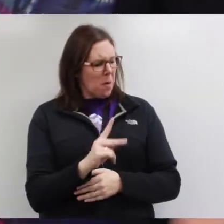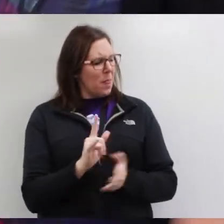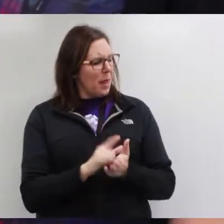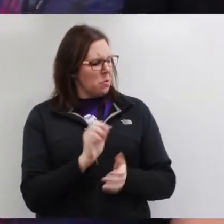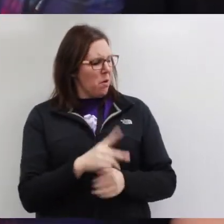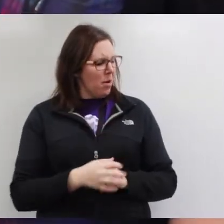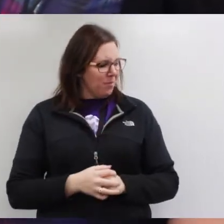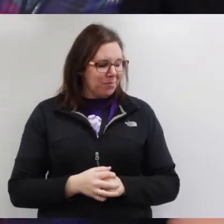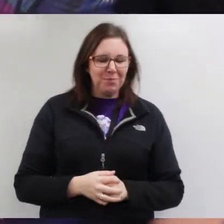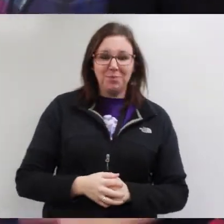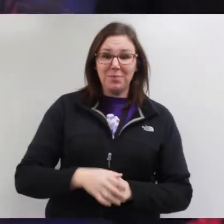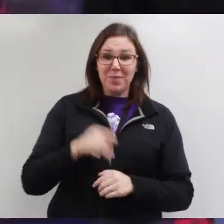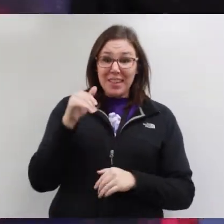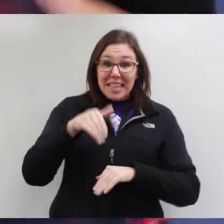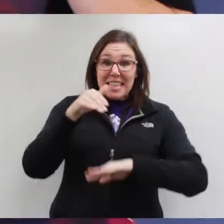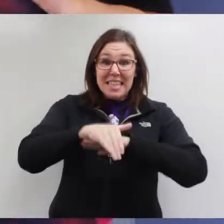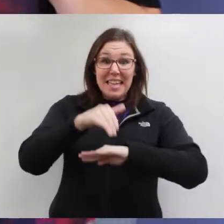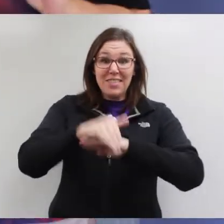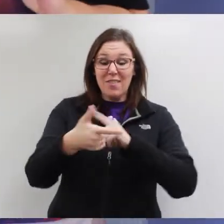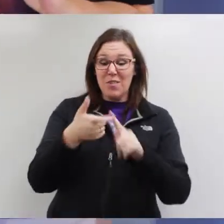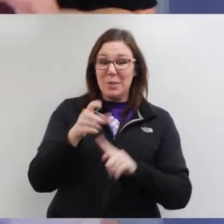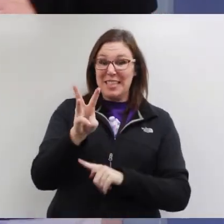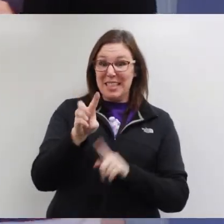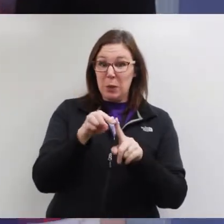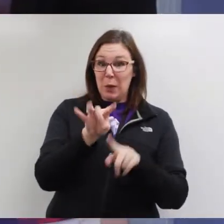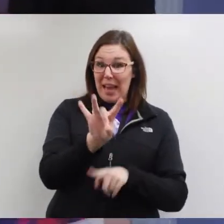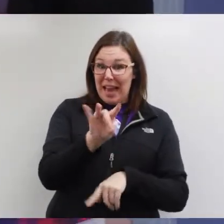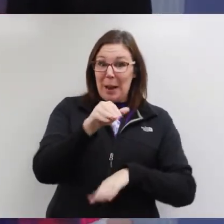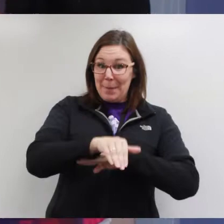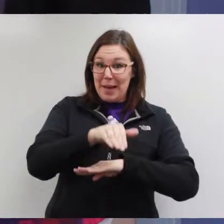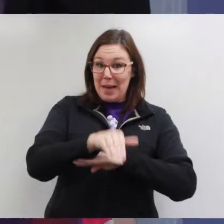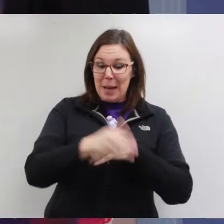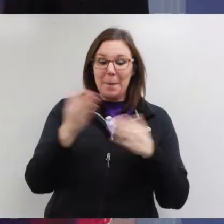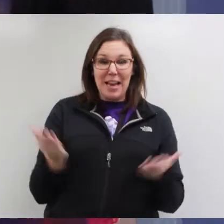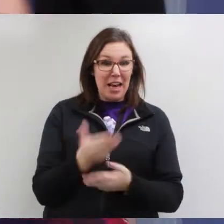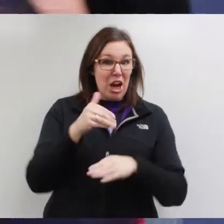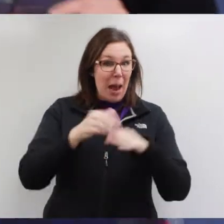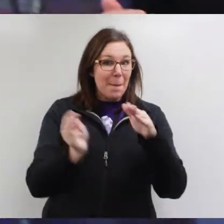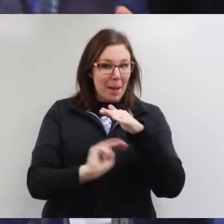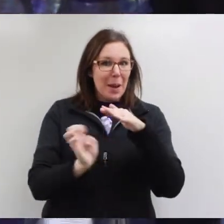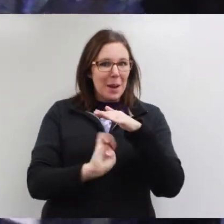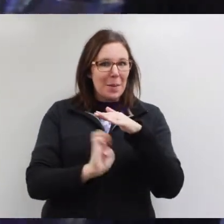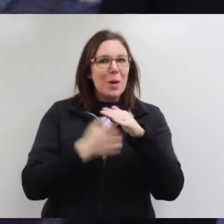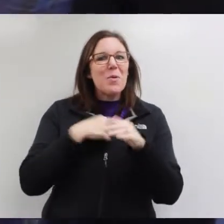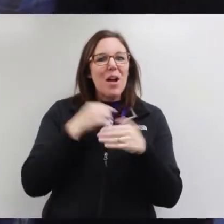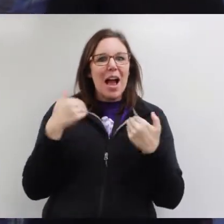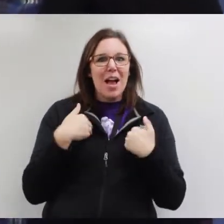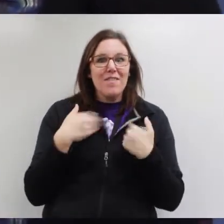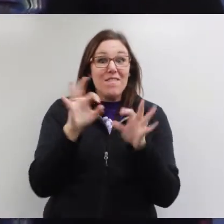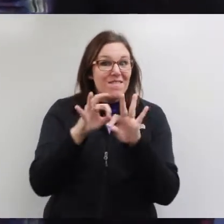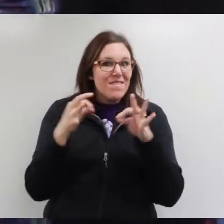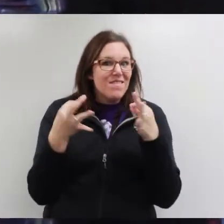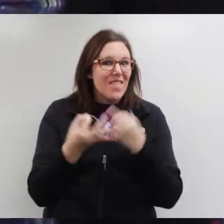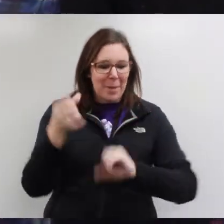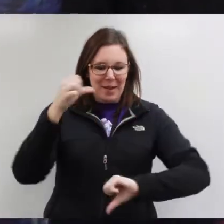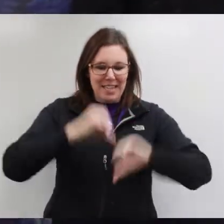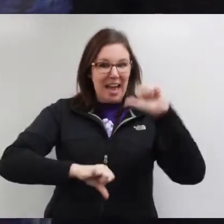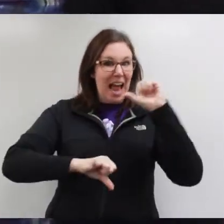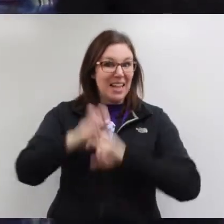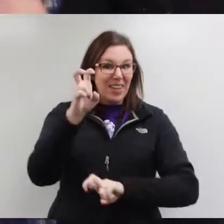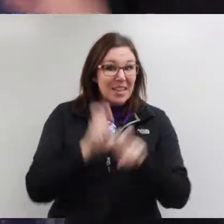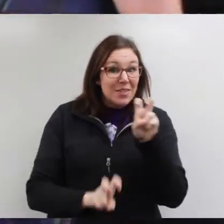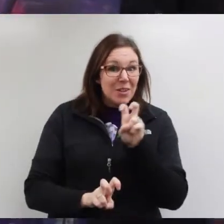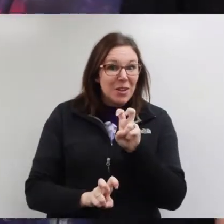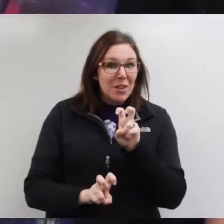Okay, that's okay. Okay. This evening from 6 to 8 p.m. here at Miller Elementary, we are having a family